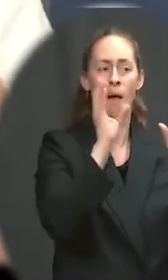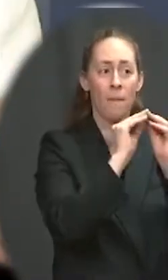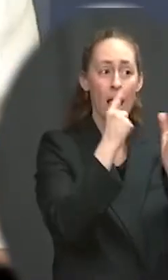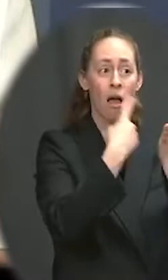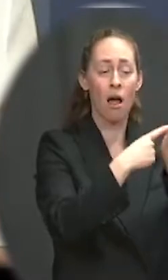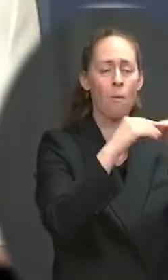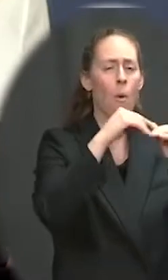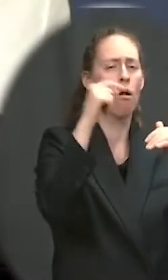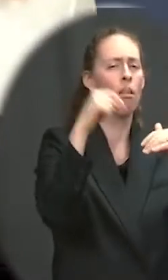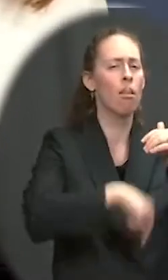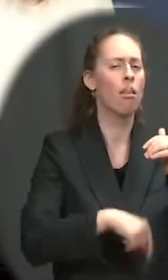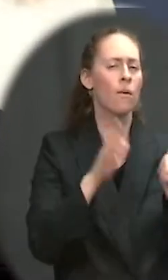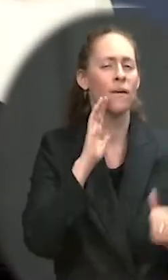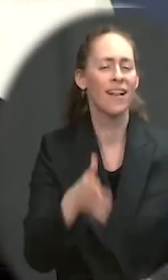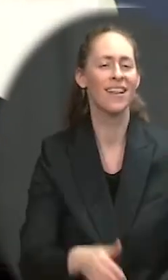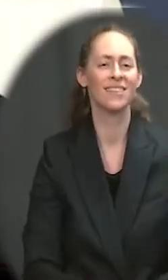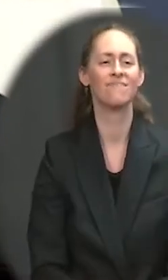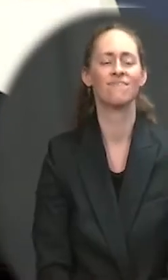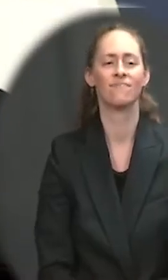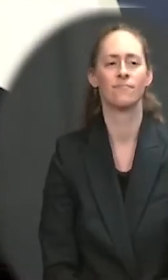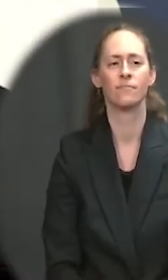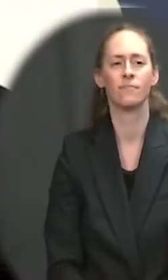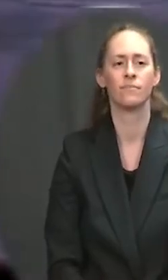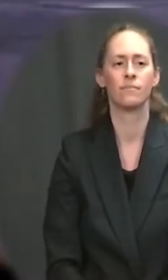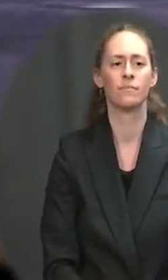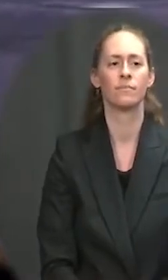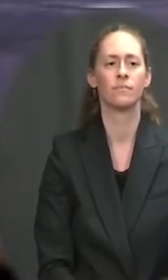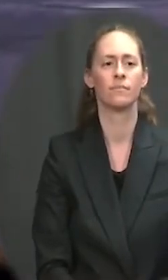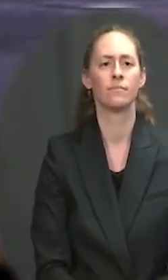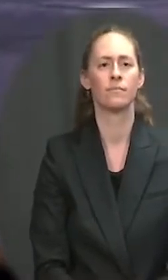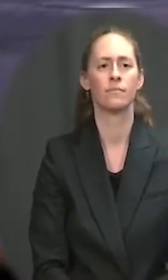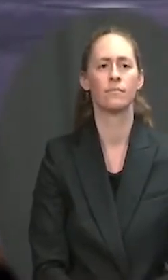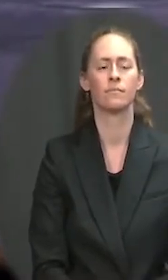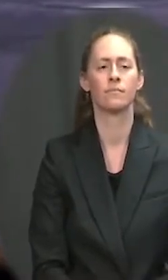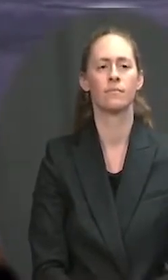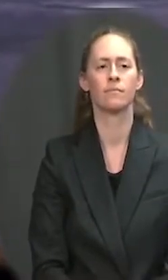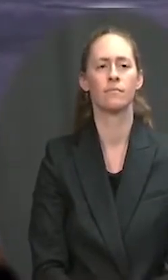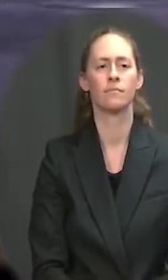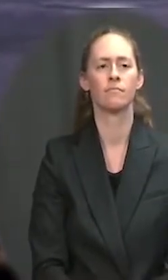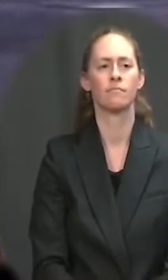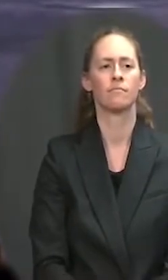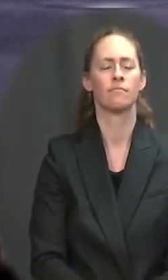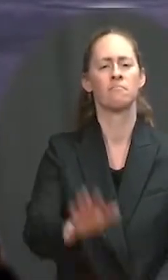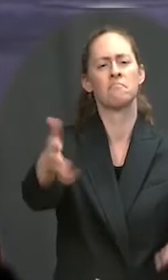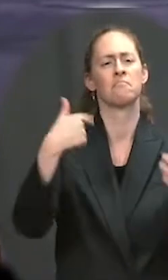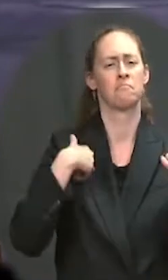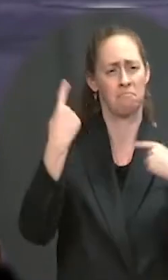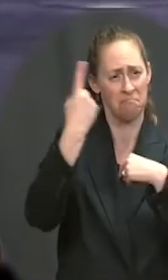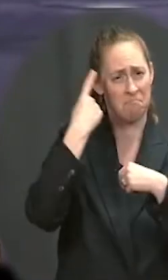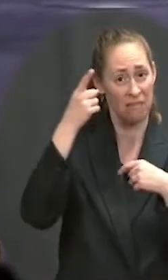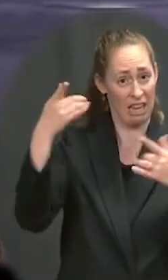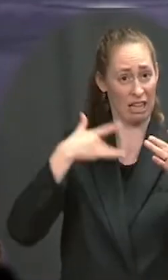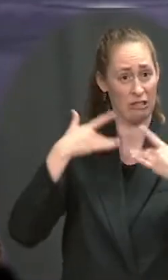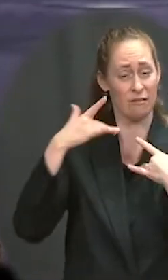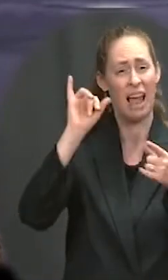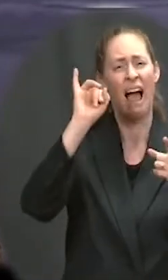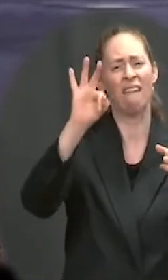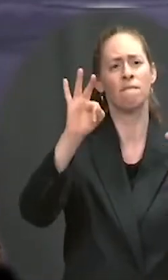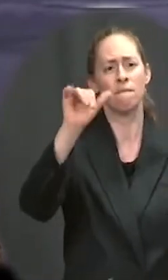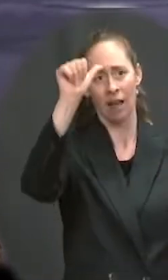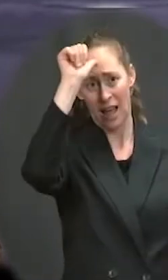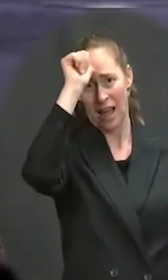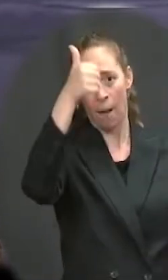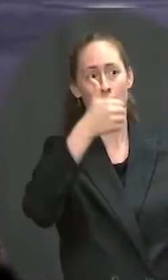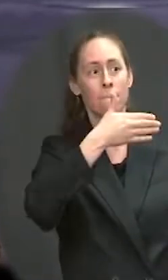setting a precedent that could be, so even if India and South Africa narrow their proposal, which is apparently something that's going on,